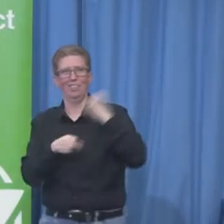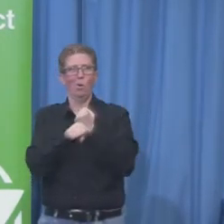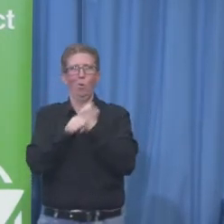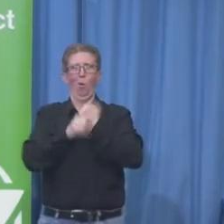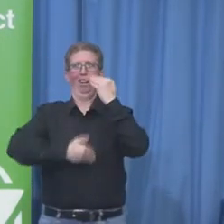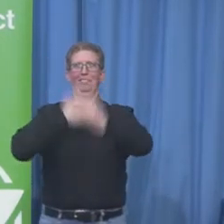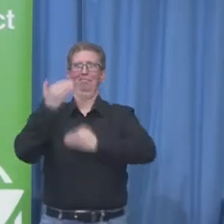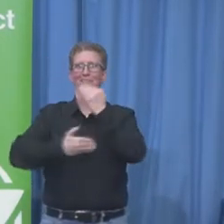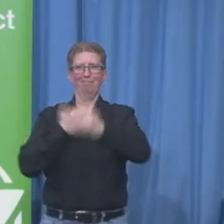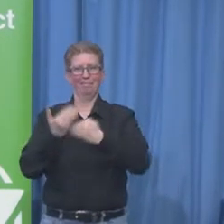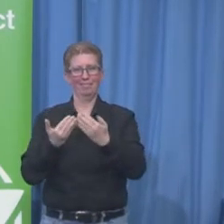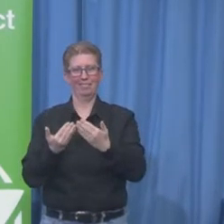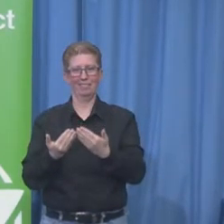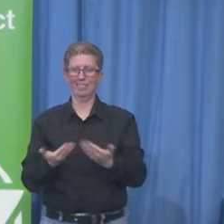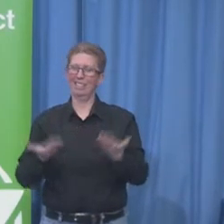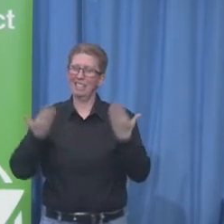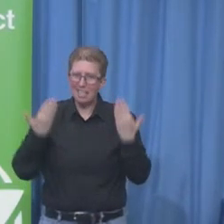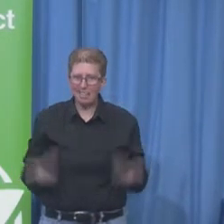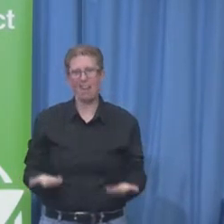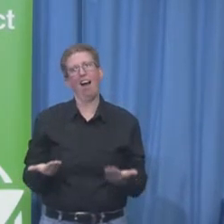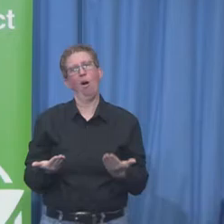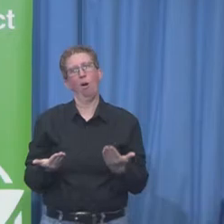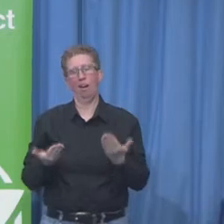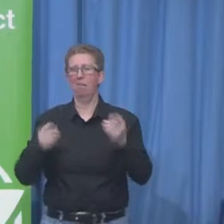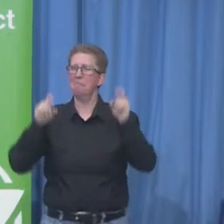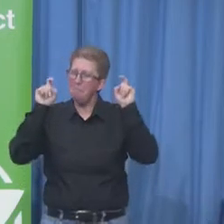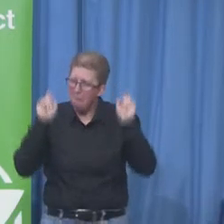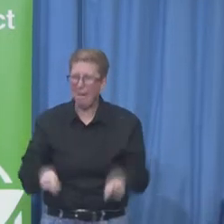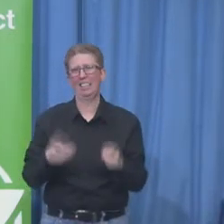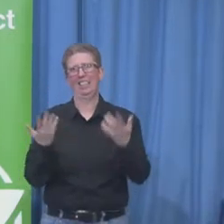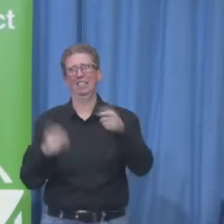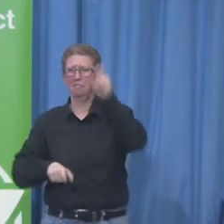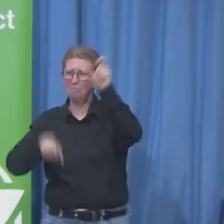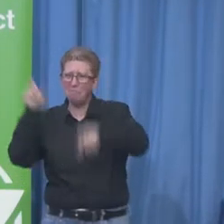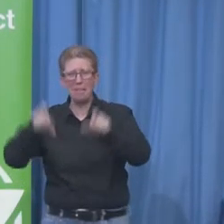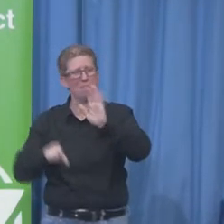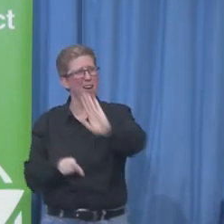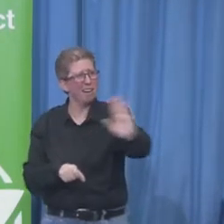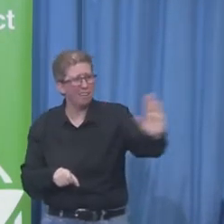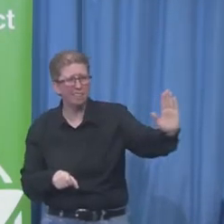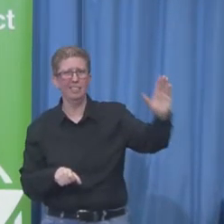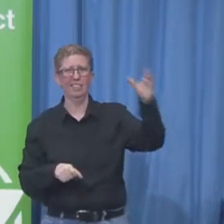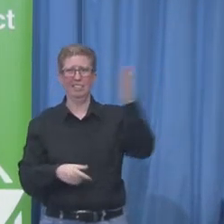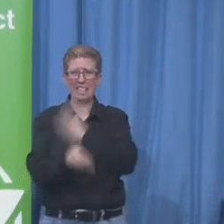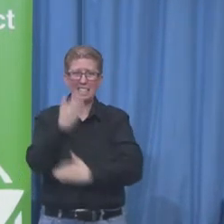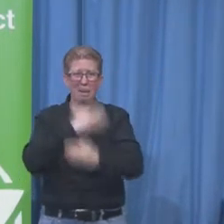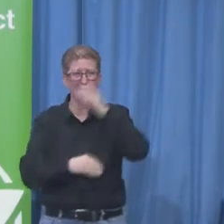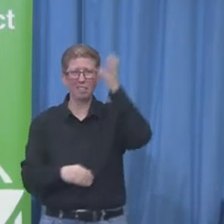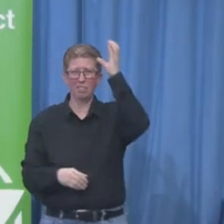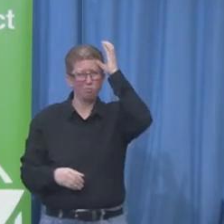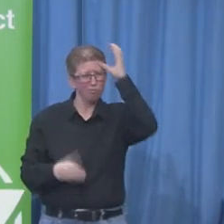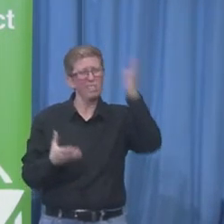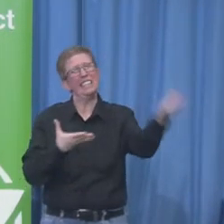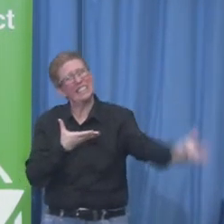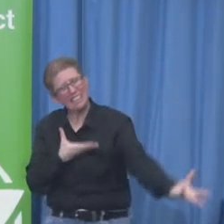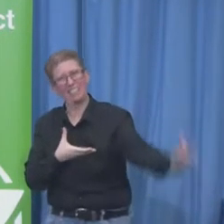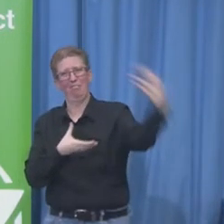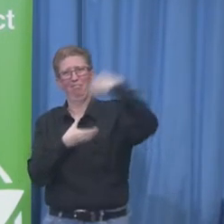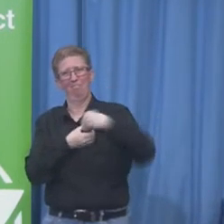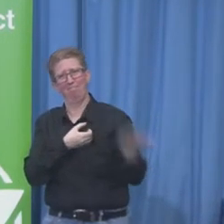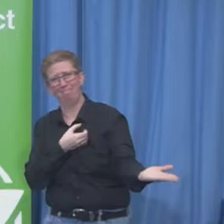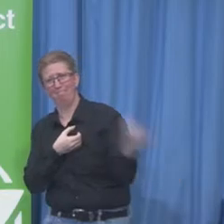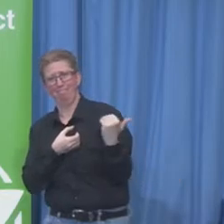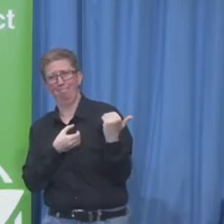and our business results but people's lives. This video, and I'm not going to show the video, is the gentleman on the right. He's one of the blind engineers in